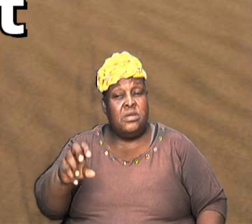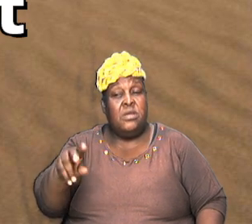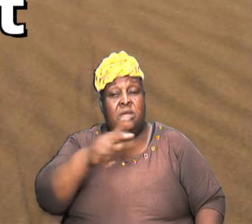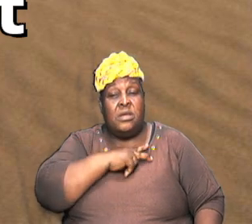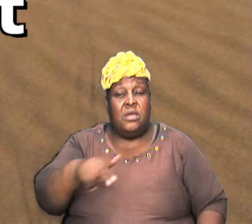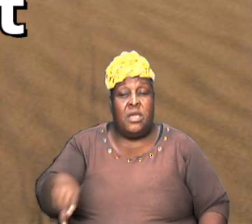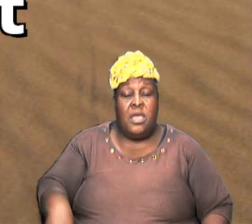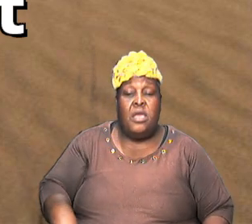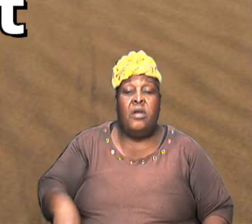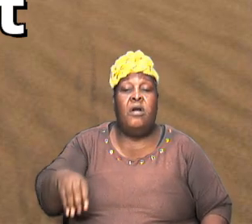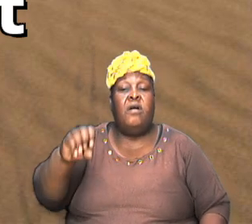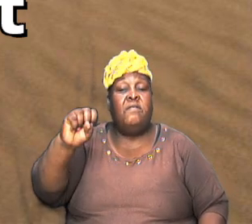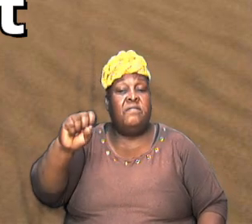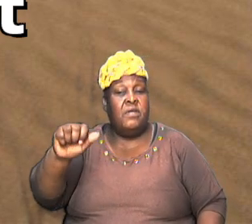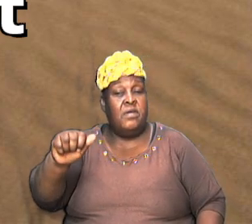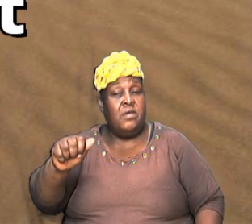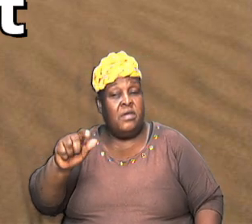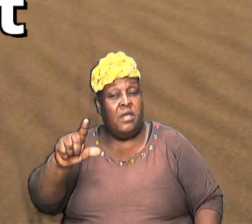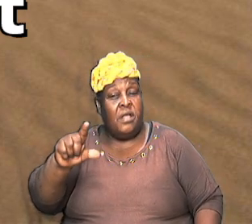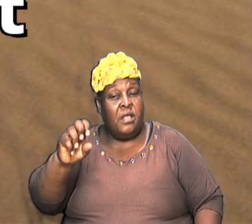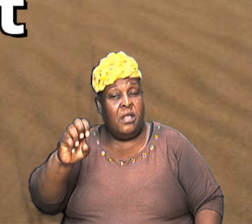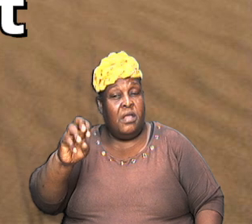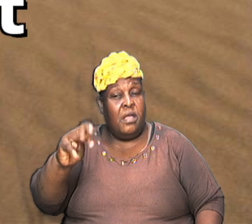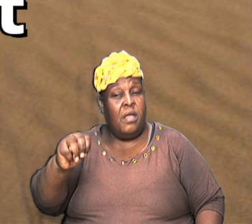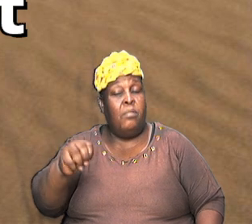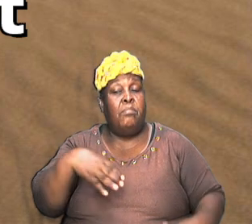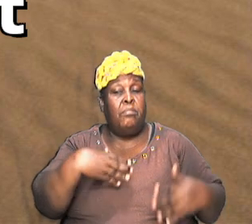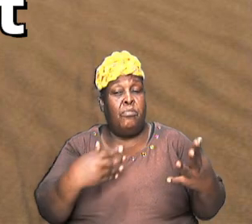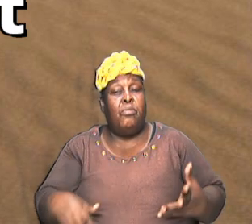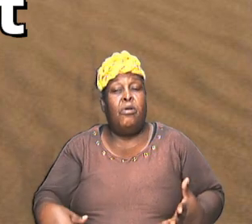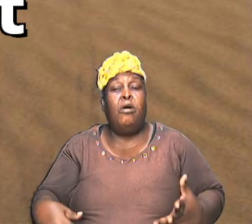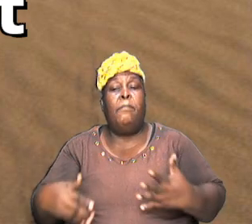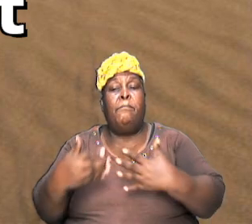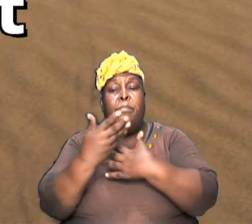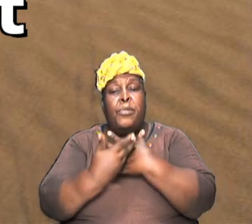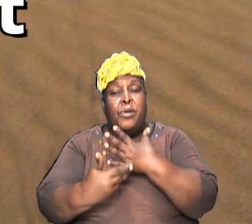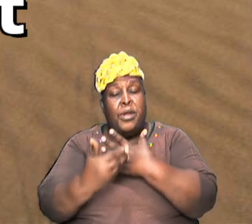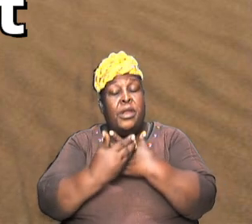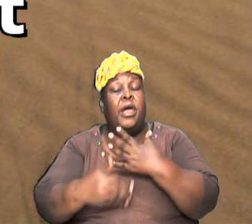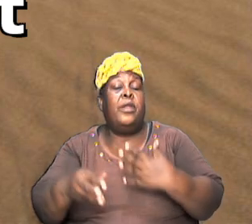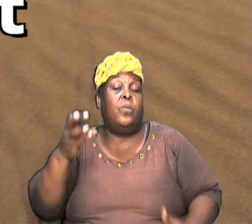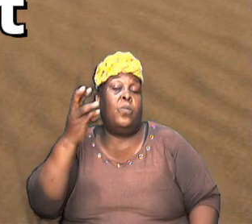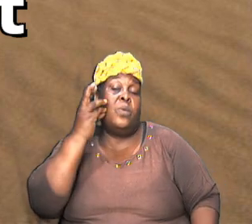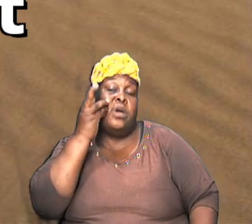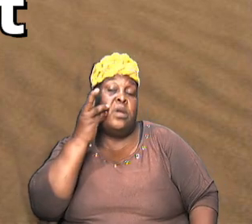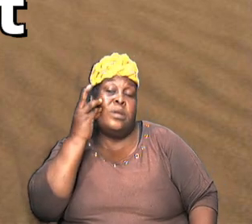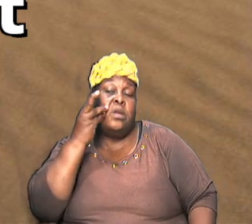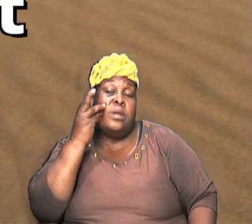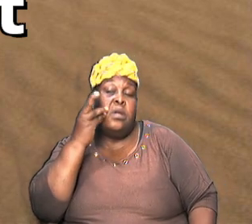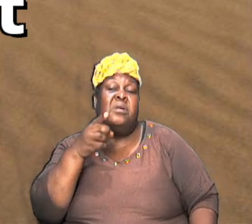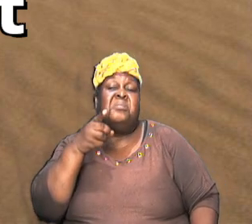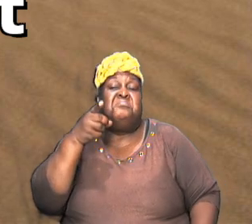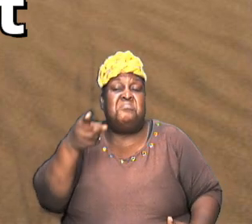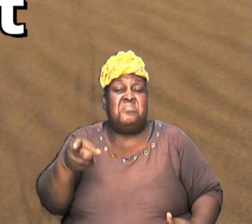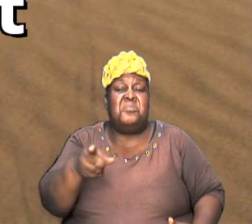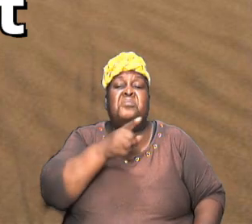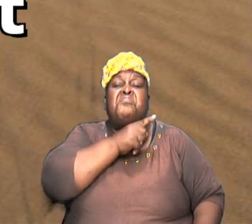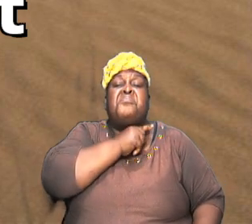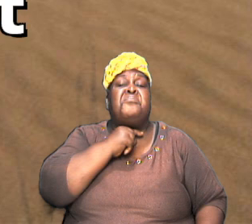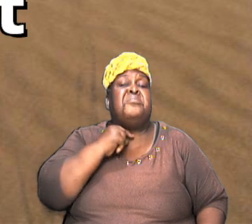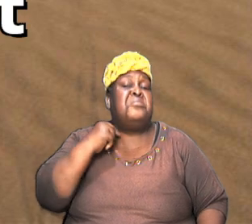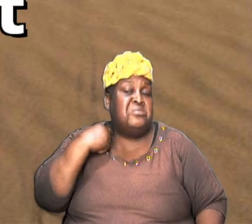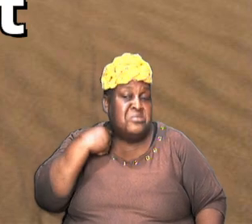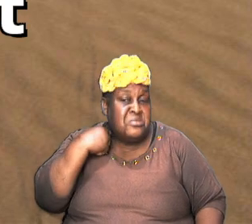of Salem brought forth bread and wine and he was the priest